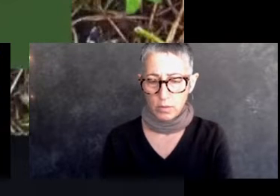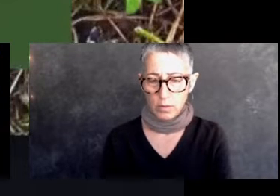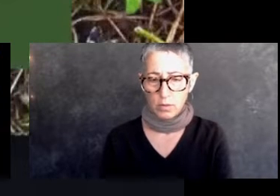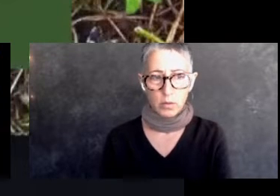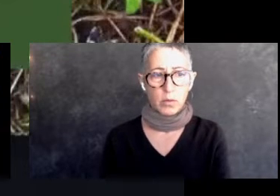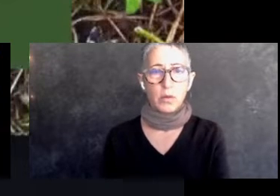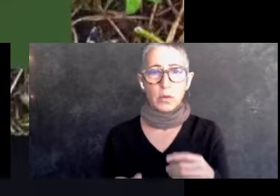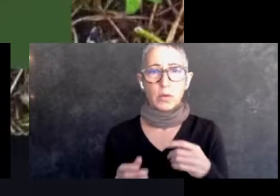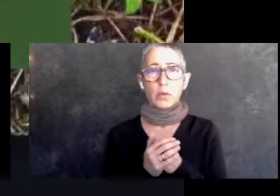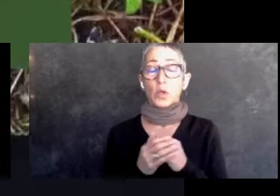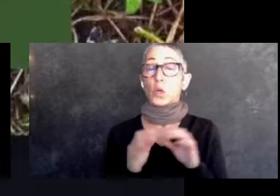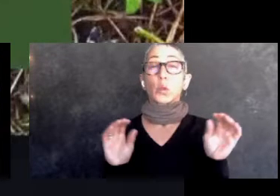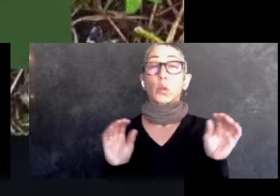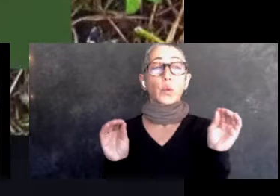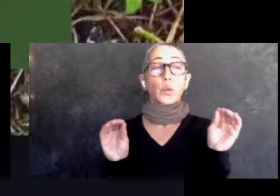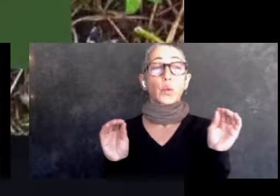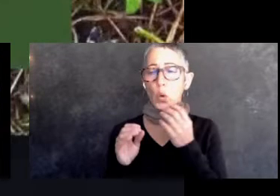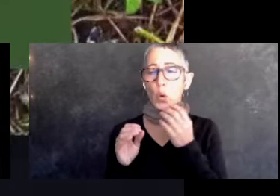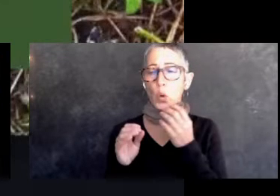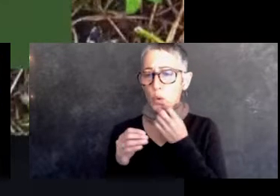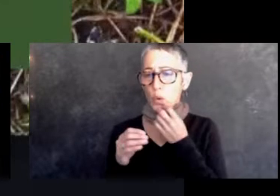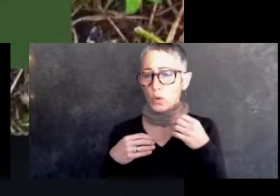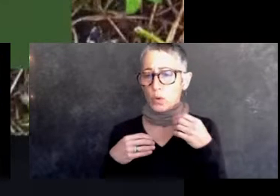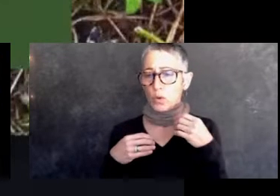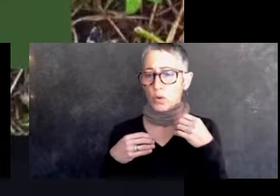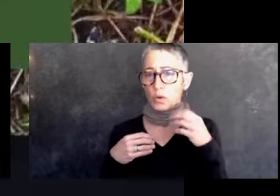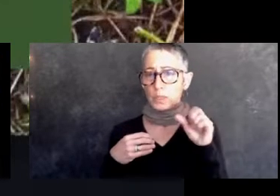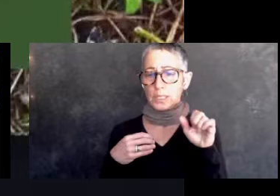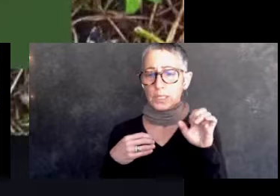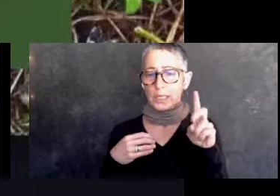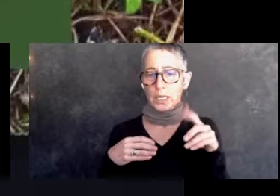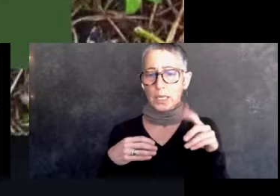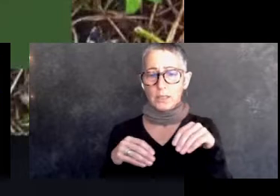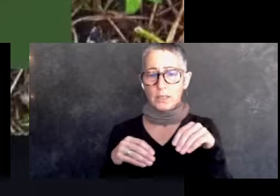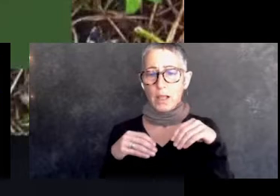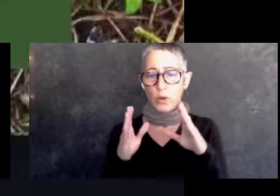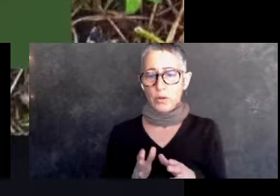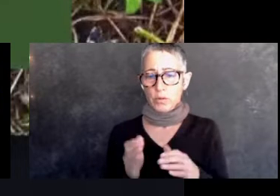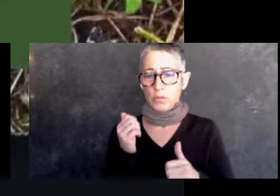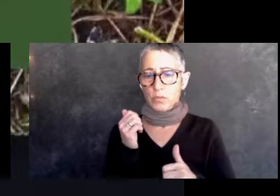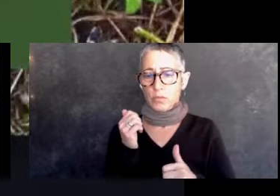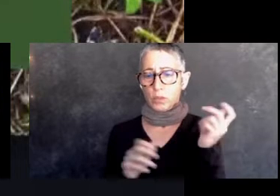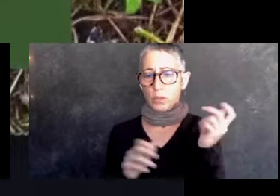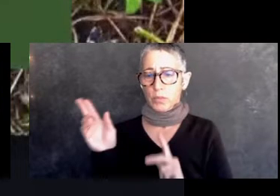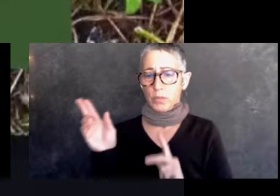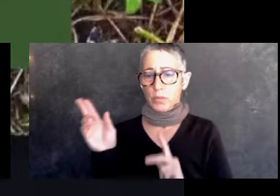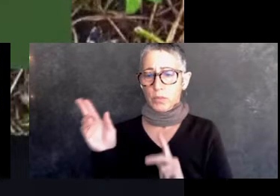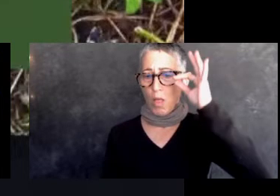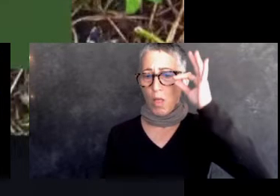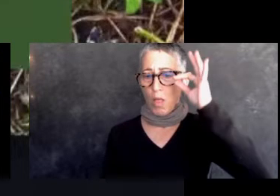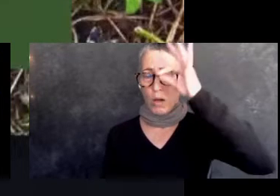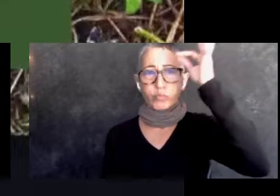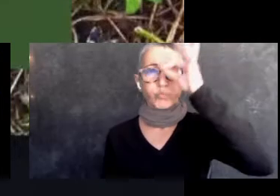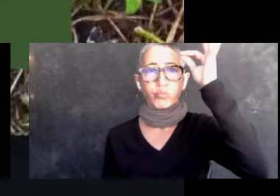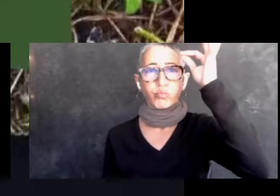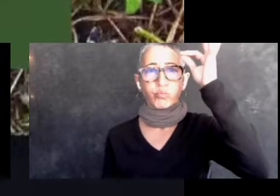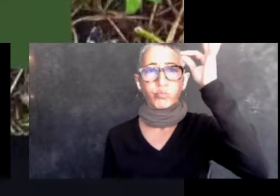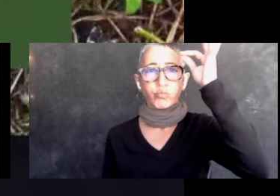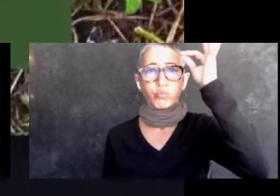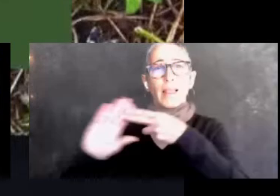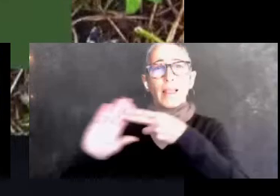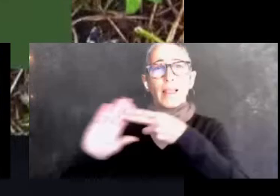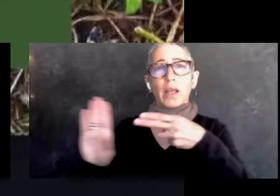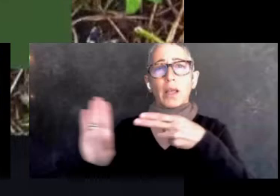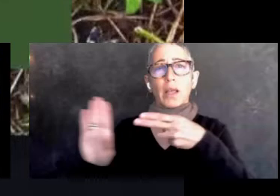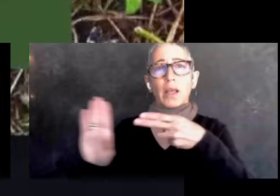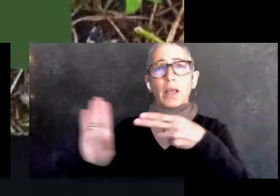sell GMO seed to home growers. And most people don't know that because labeling always says non-GMO. And it's not an